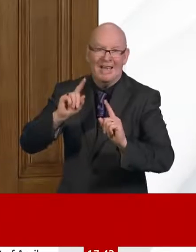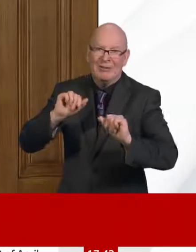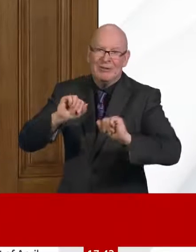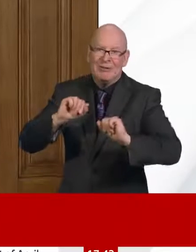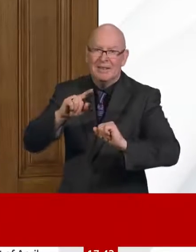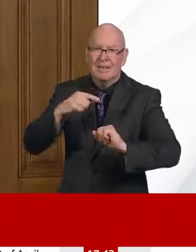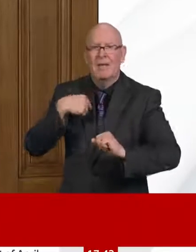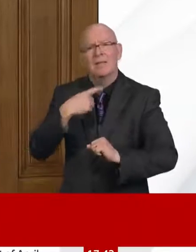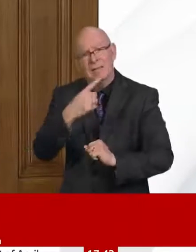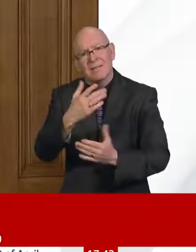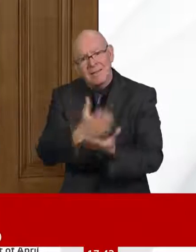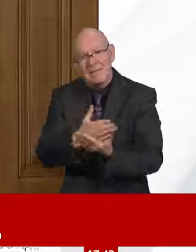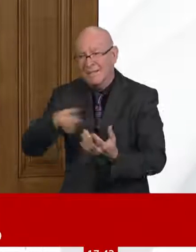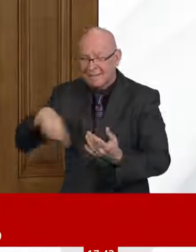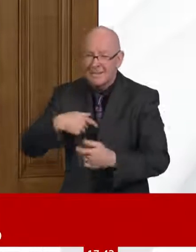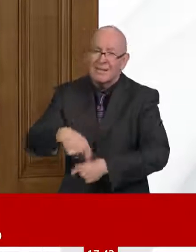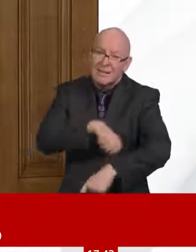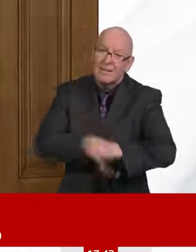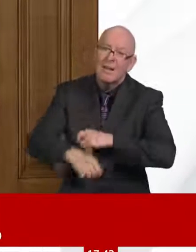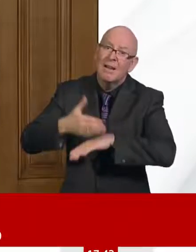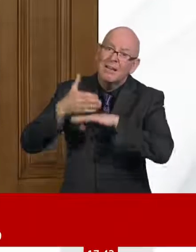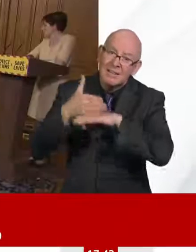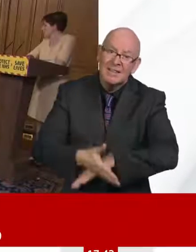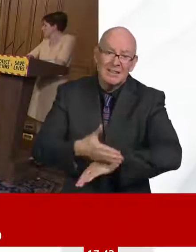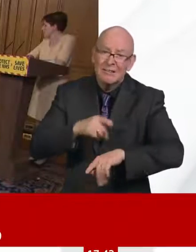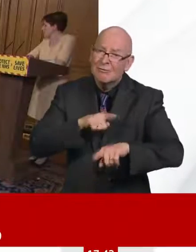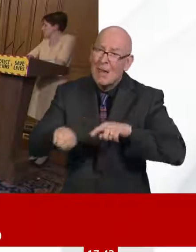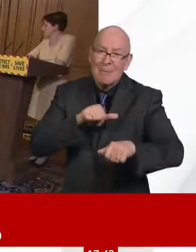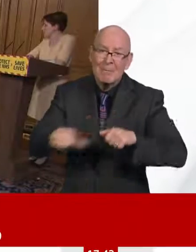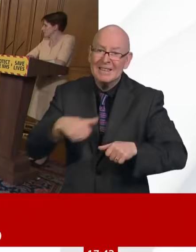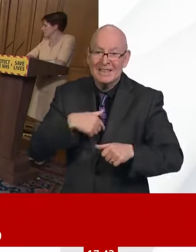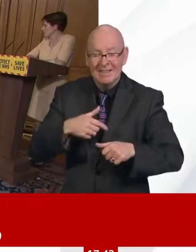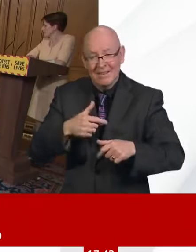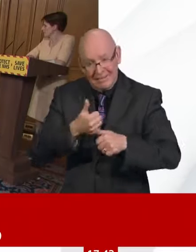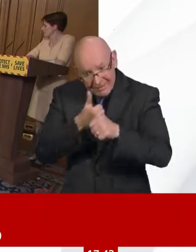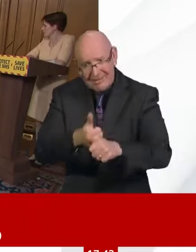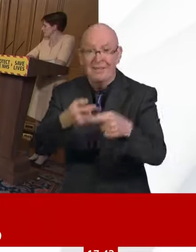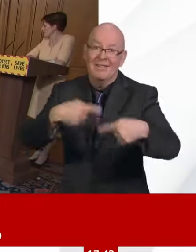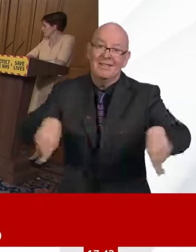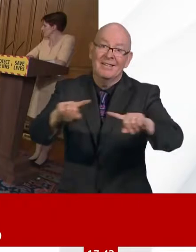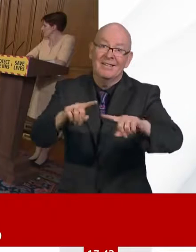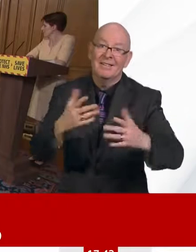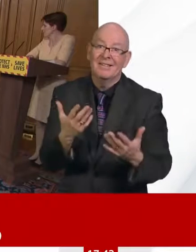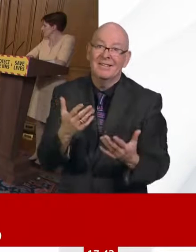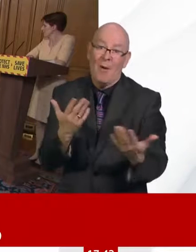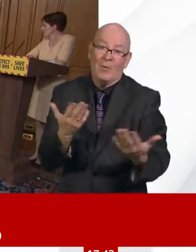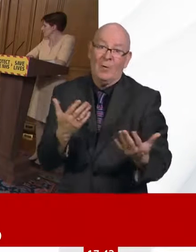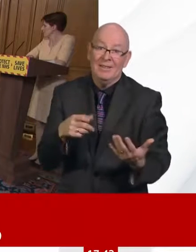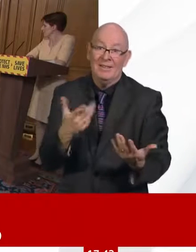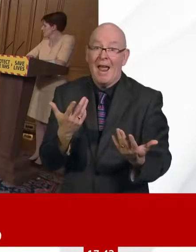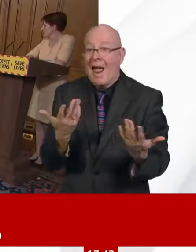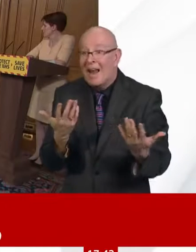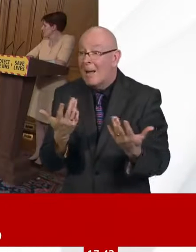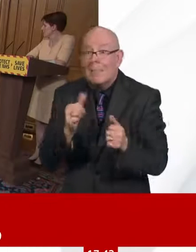it. But there is so much to say about this. So it's a great question. And I spent my medical career as a doctor,